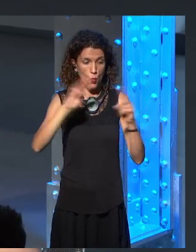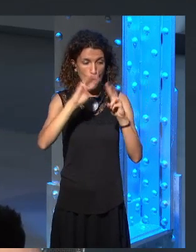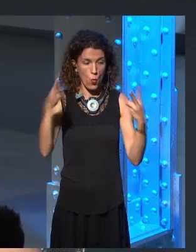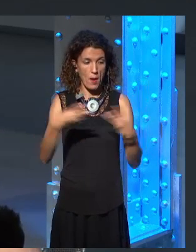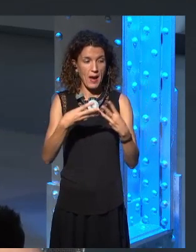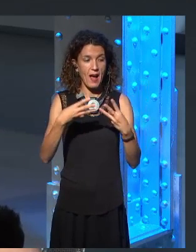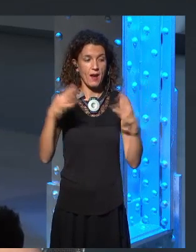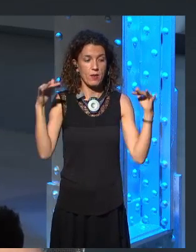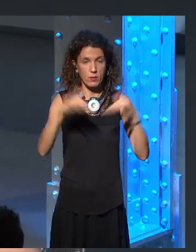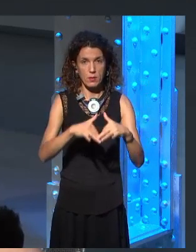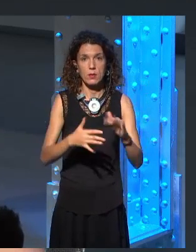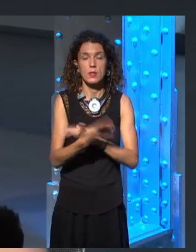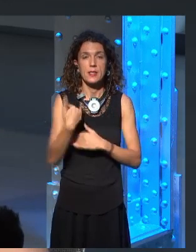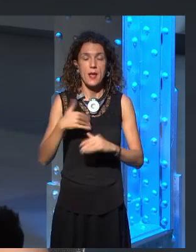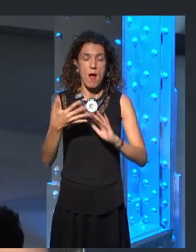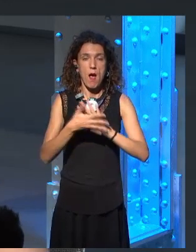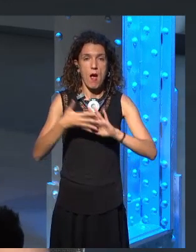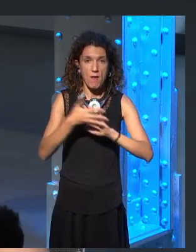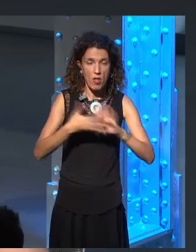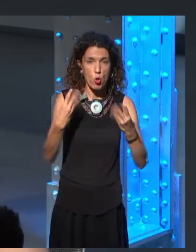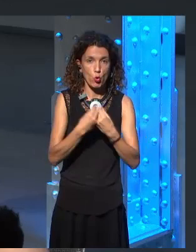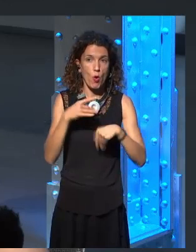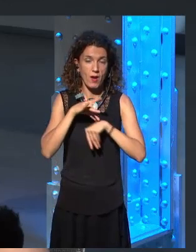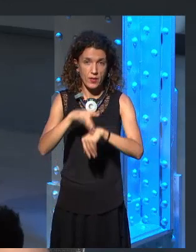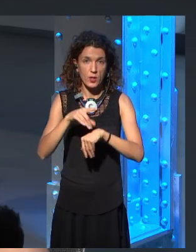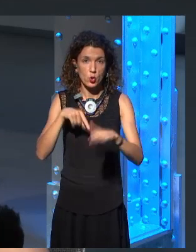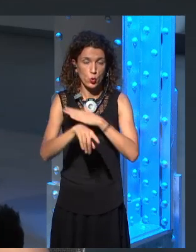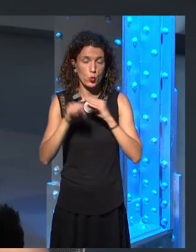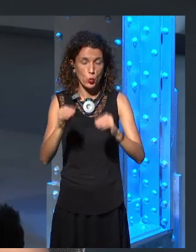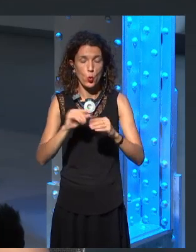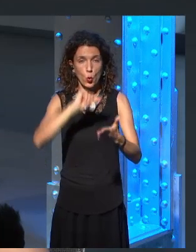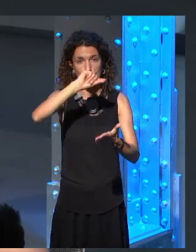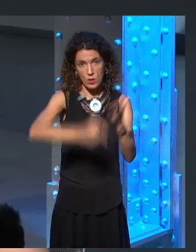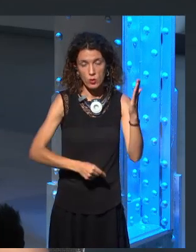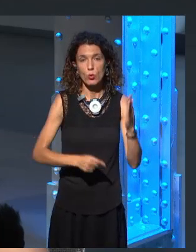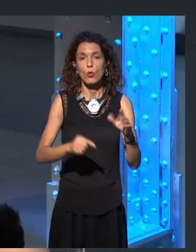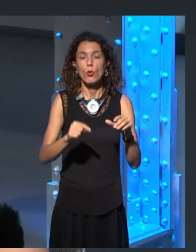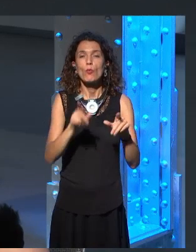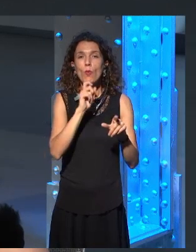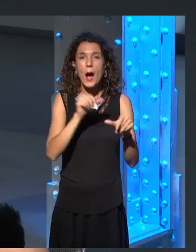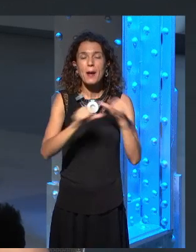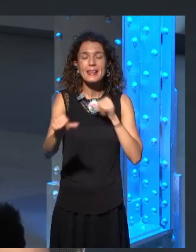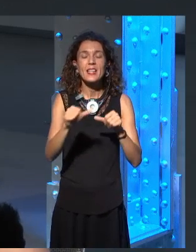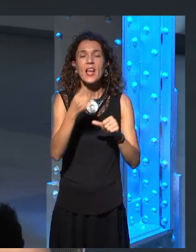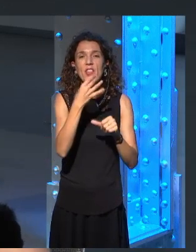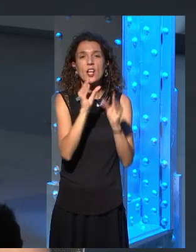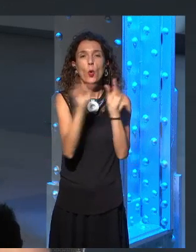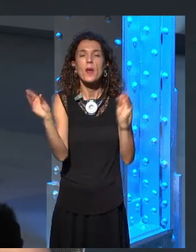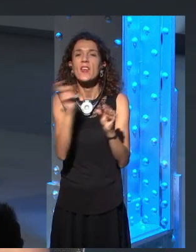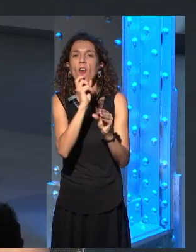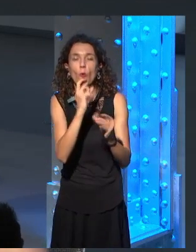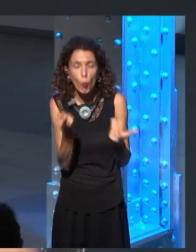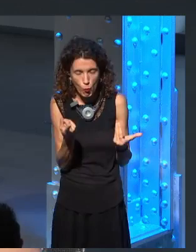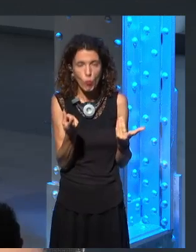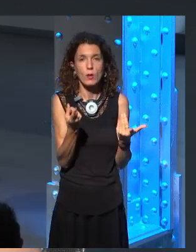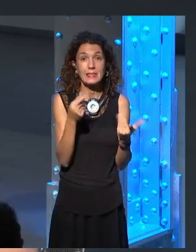talked about our ideas for the book. And we had already thought about the fact that if we wrote the book as